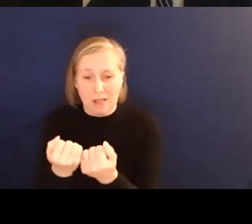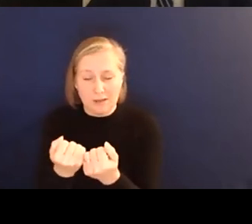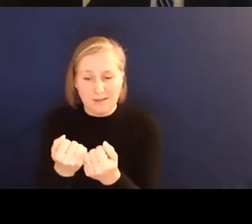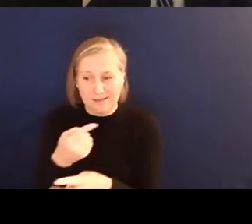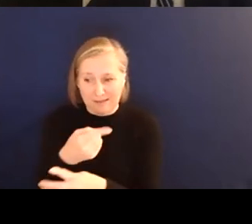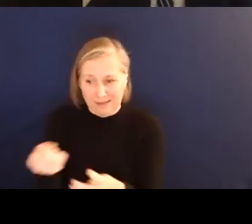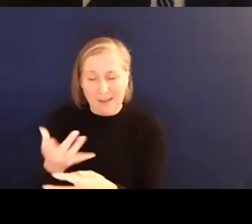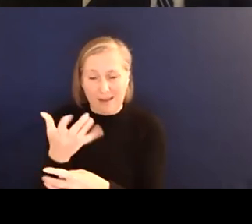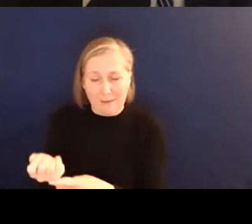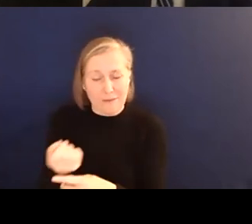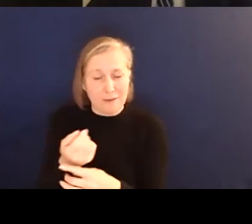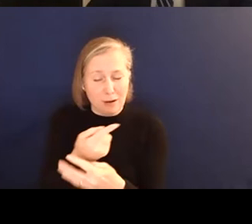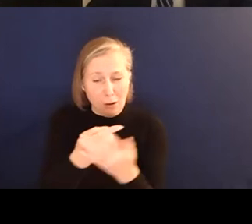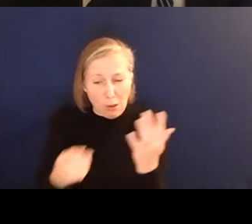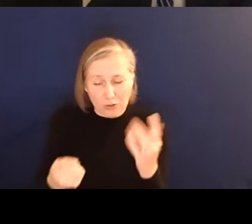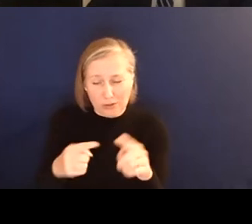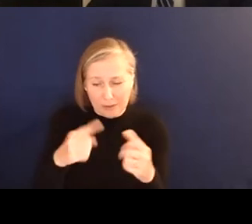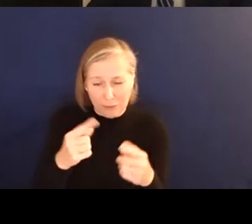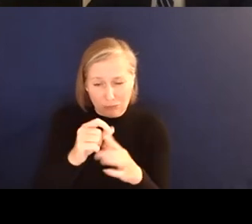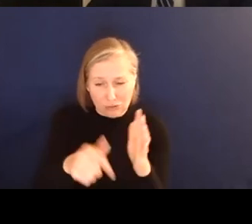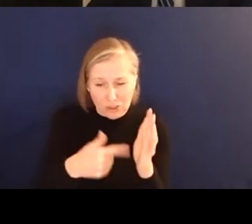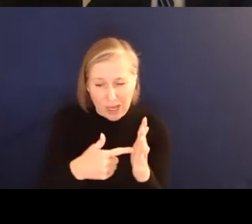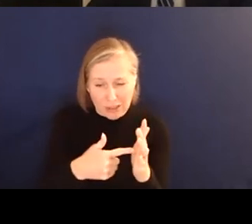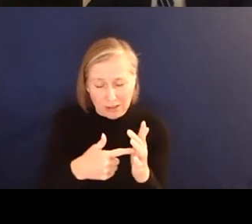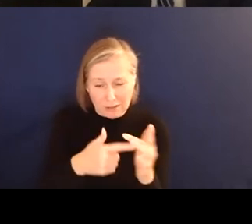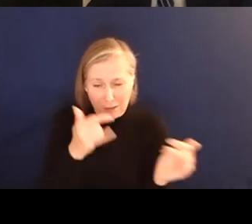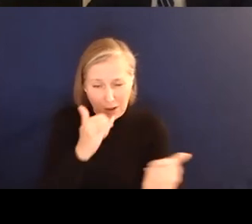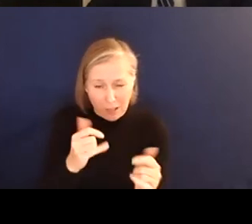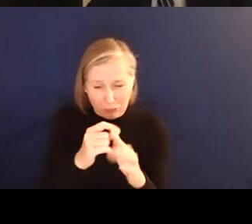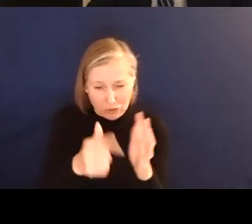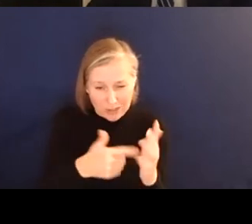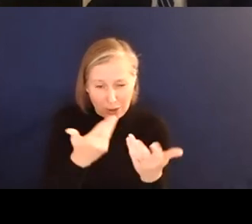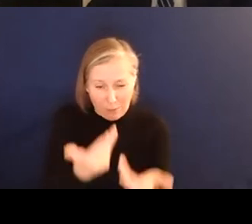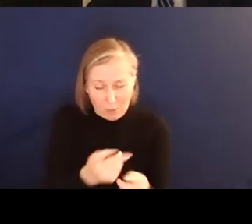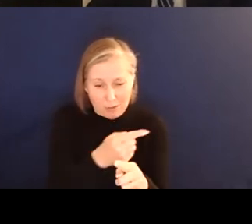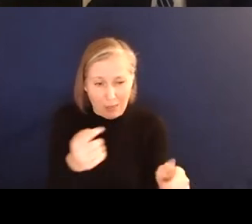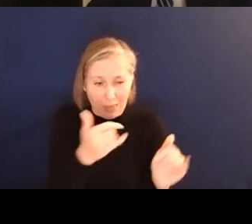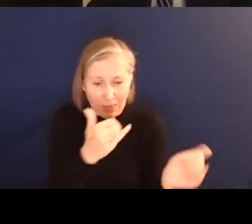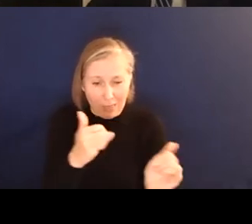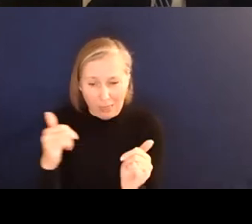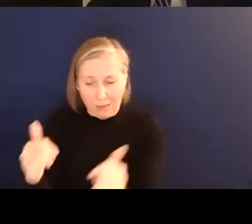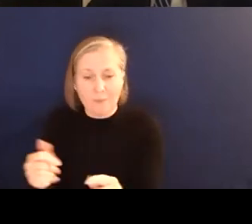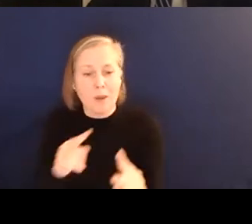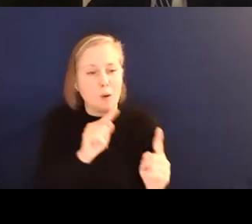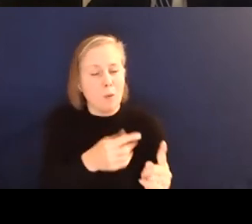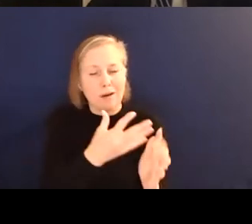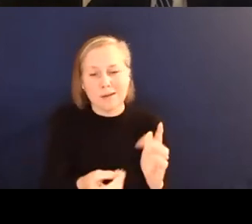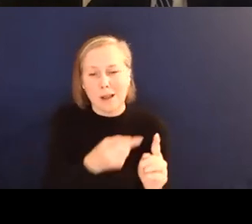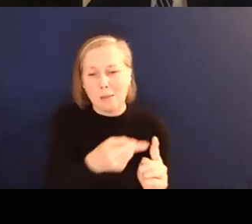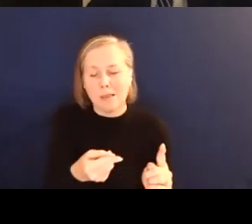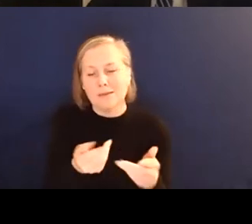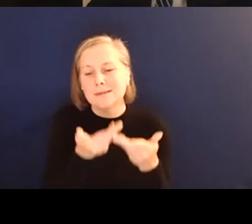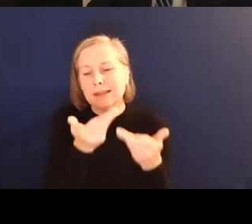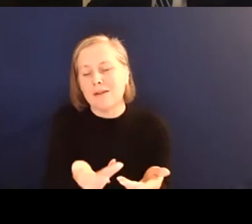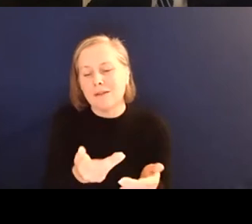pilot projects happening around the UK. One of which was a deliver delivery to the Isle of